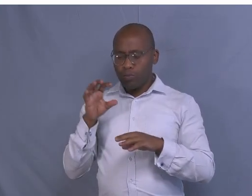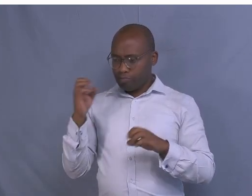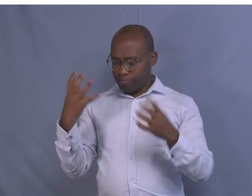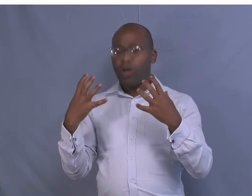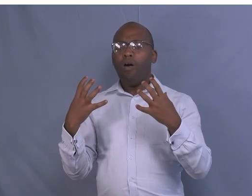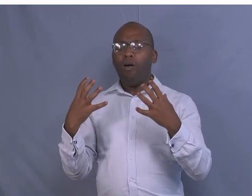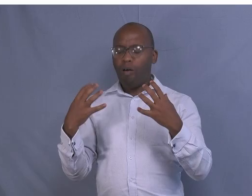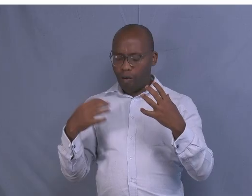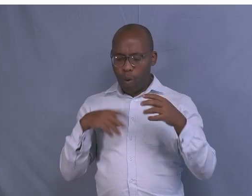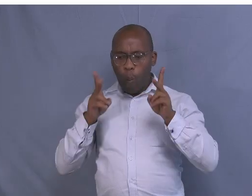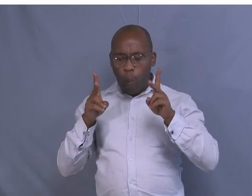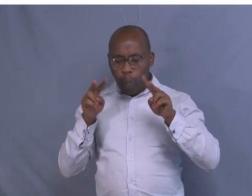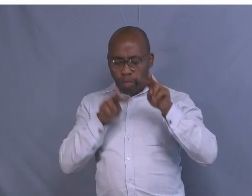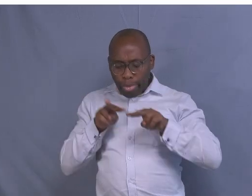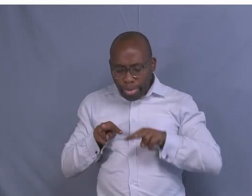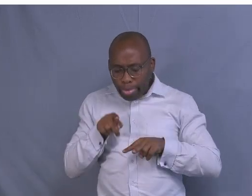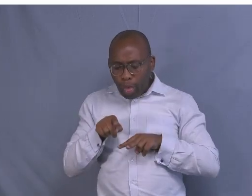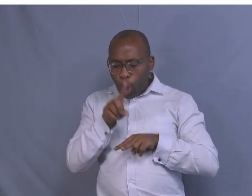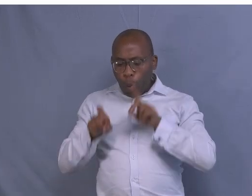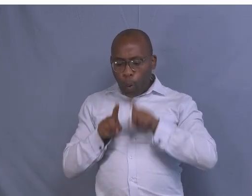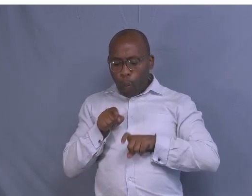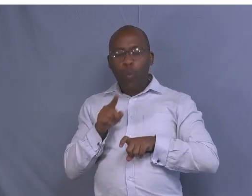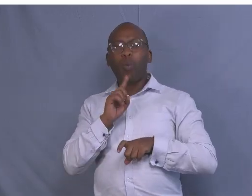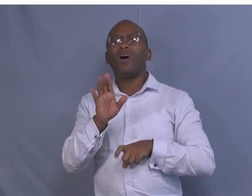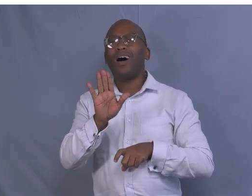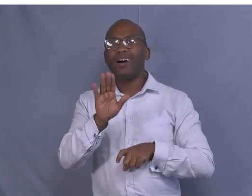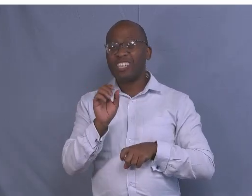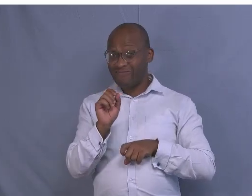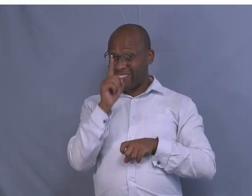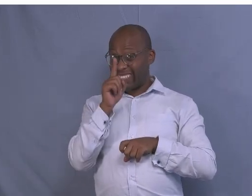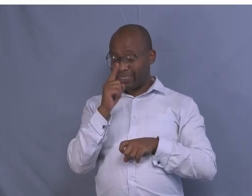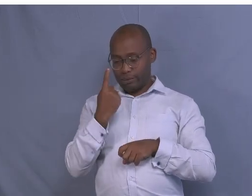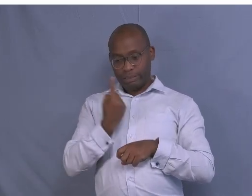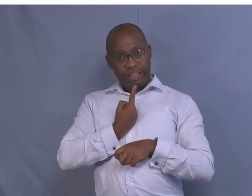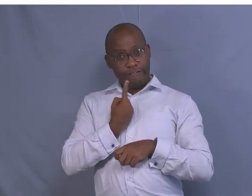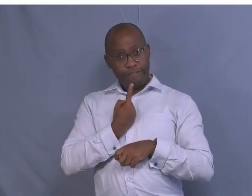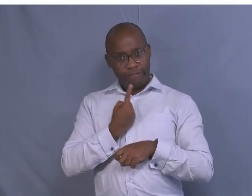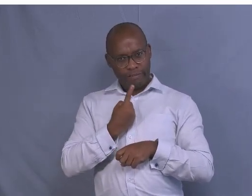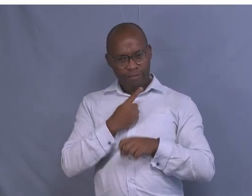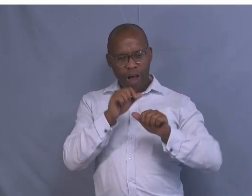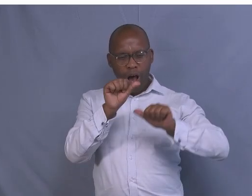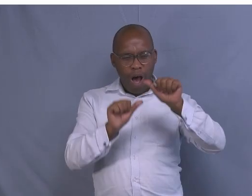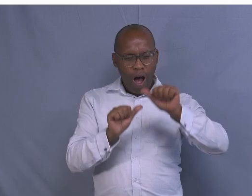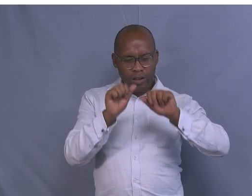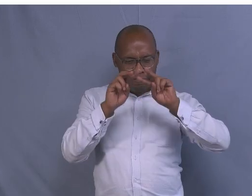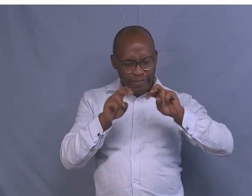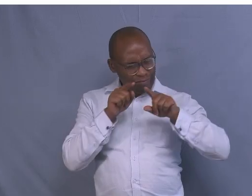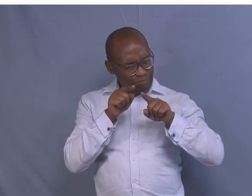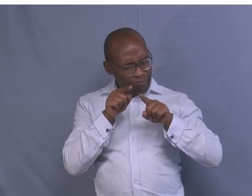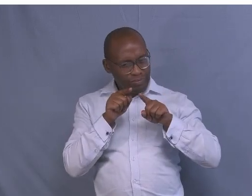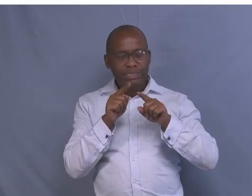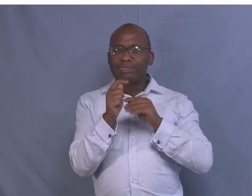so that you can get what is going on in that picture. Here, this is 2.5 under farm